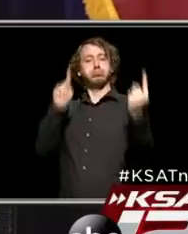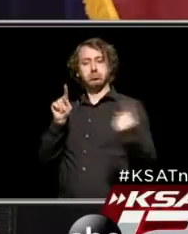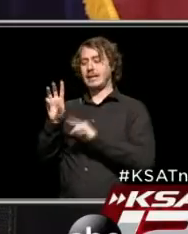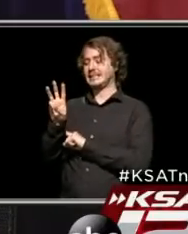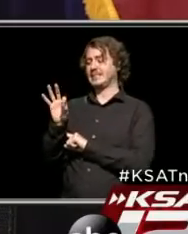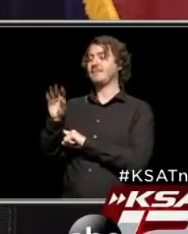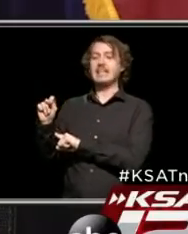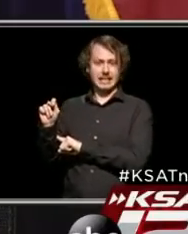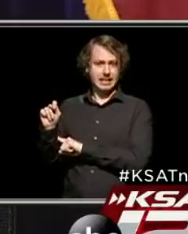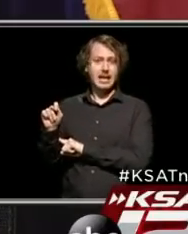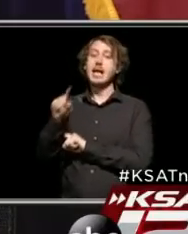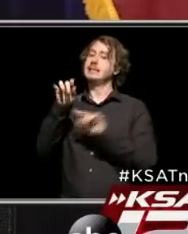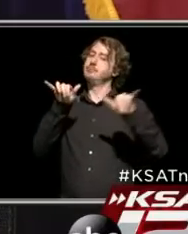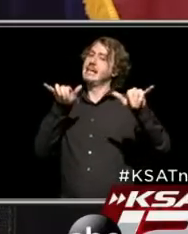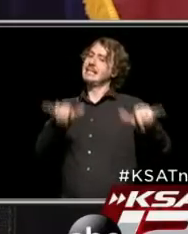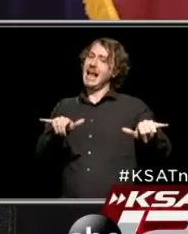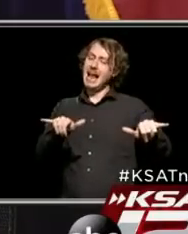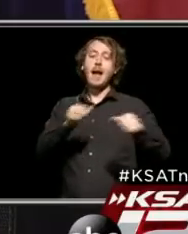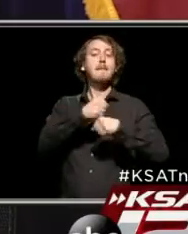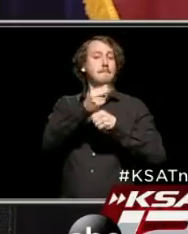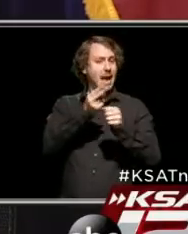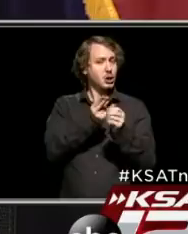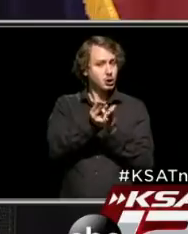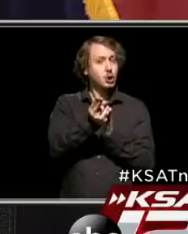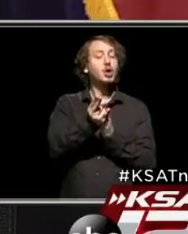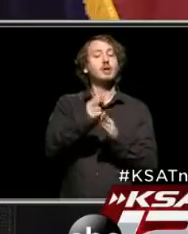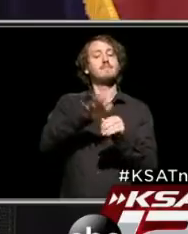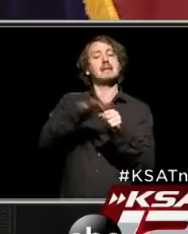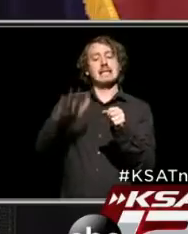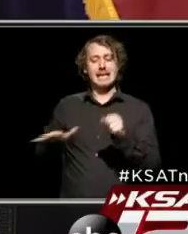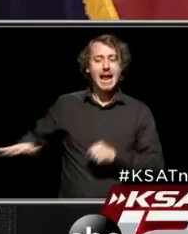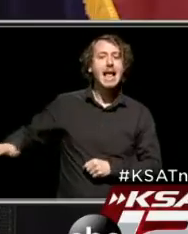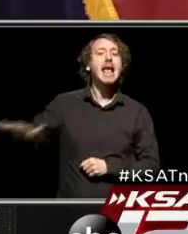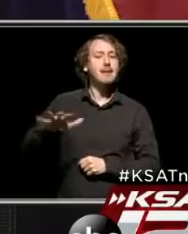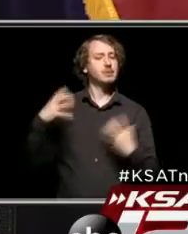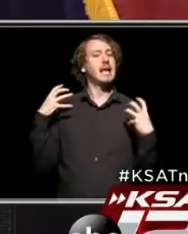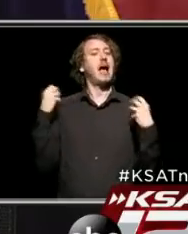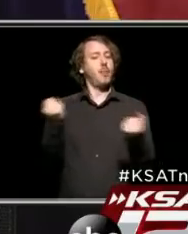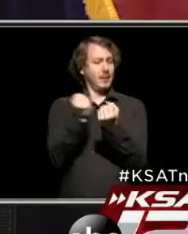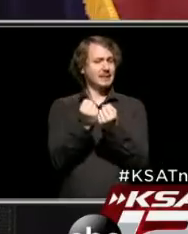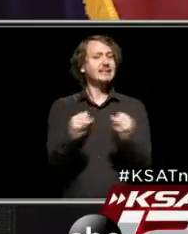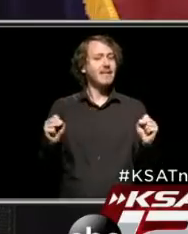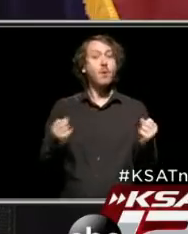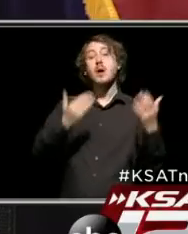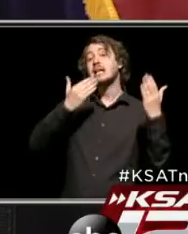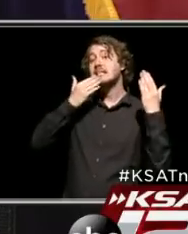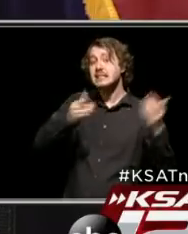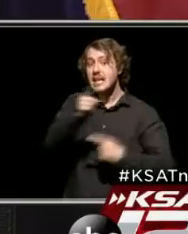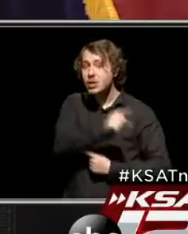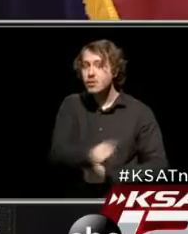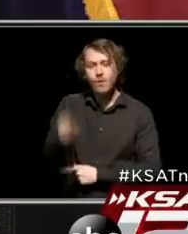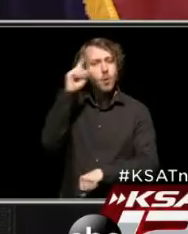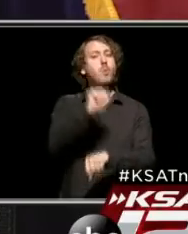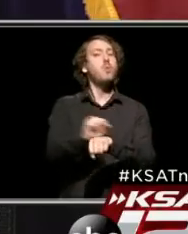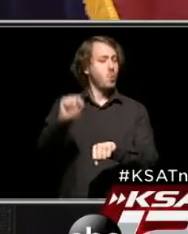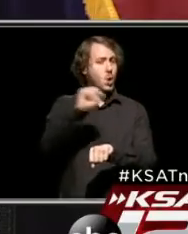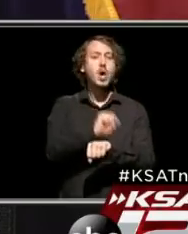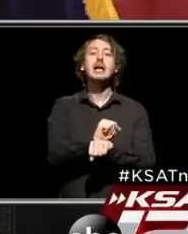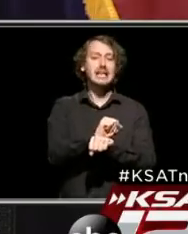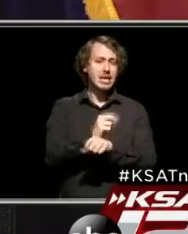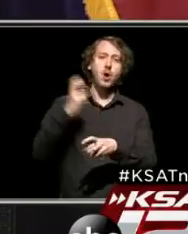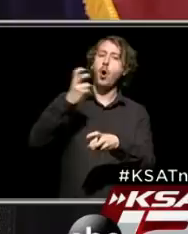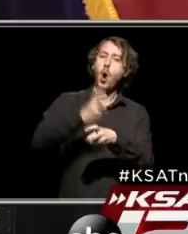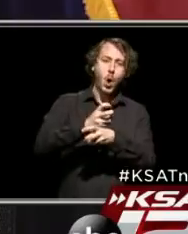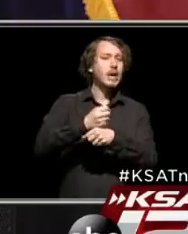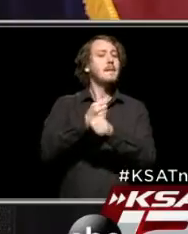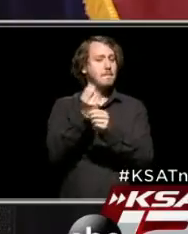that we put in place to make sure that our neighbors are healthy, they're safe, and we save lives. We want to thank you for all the work that you're doing to